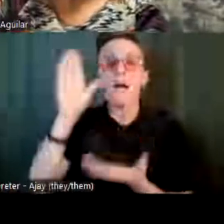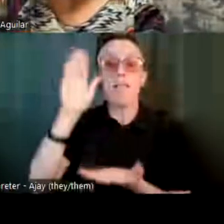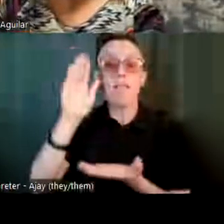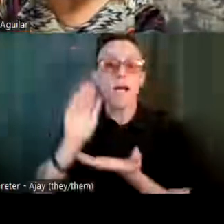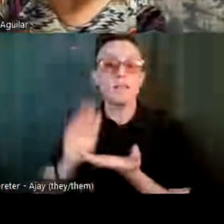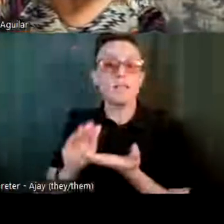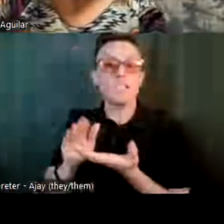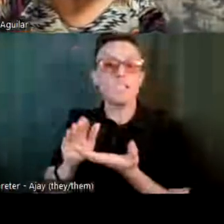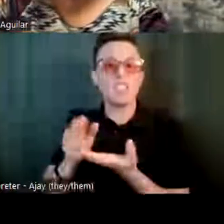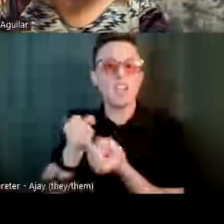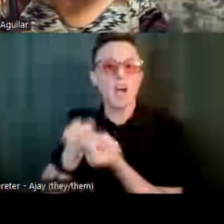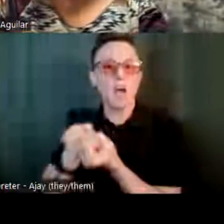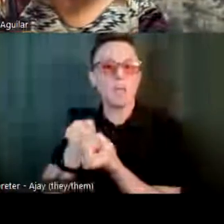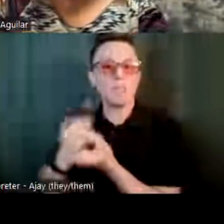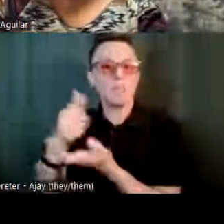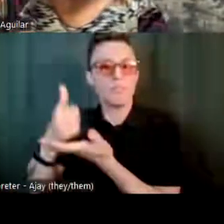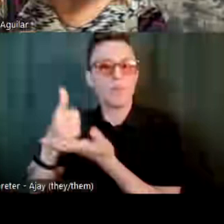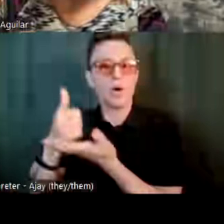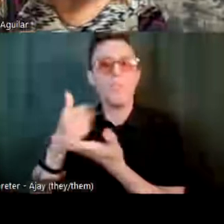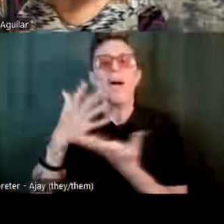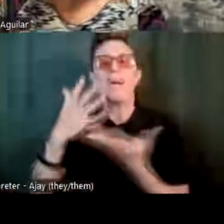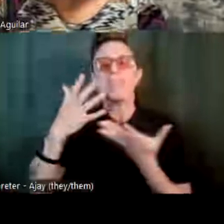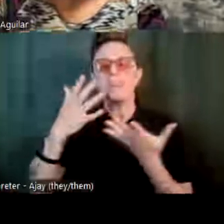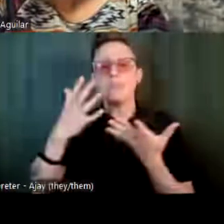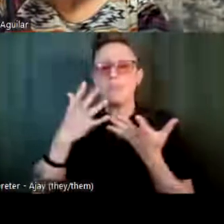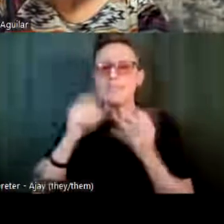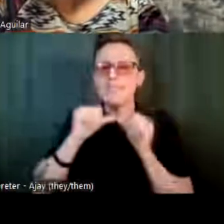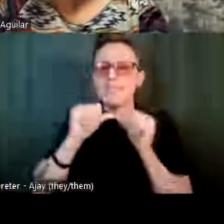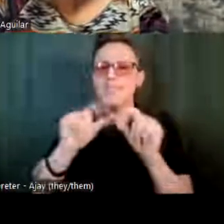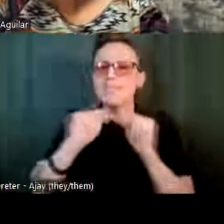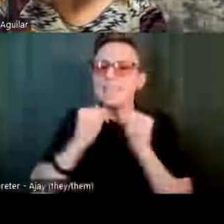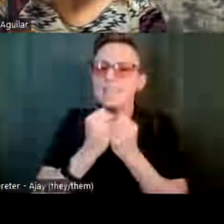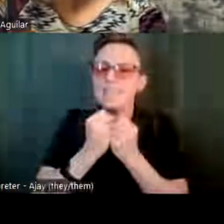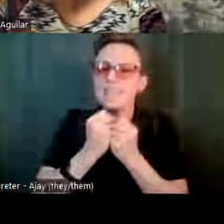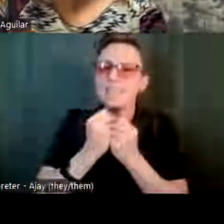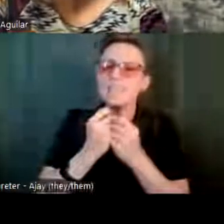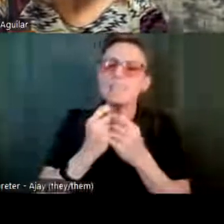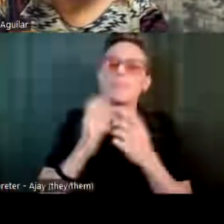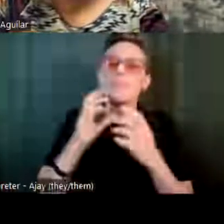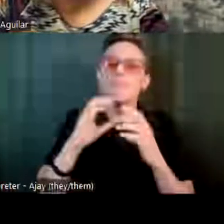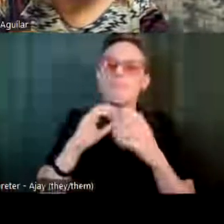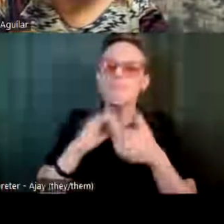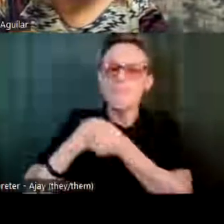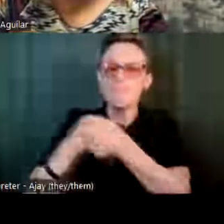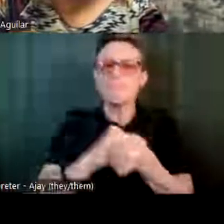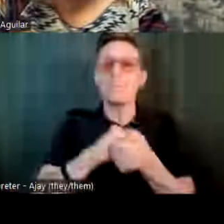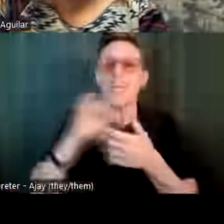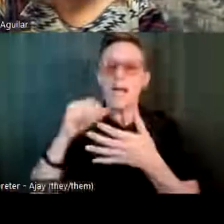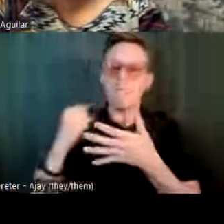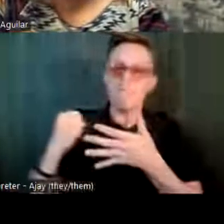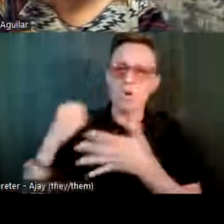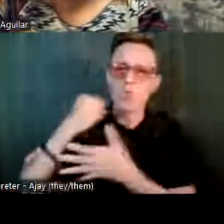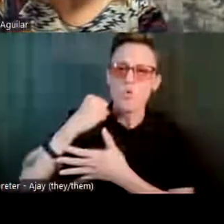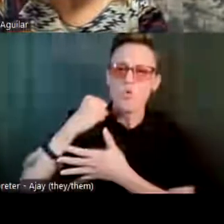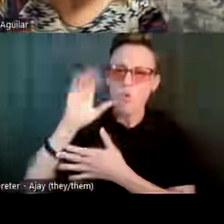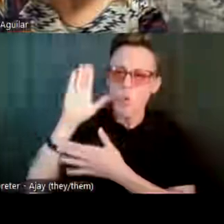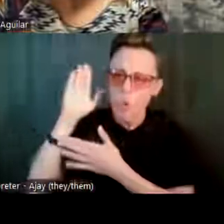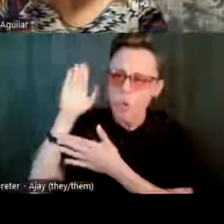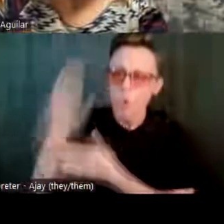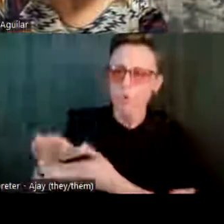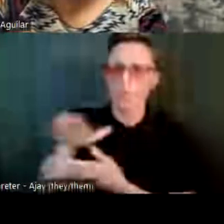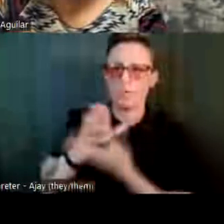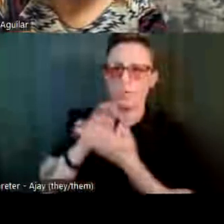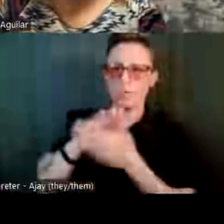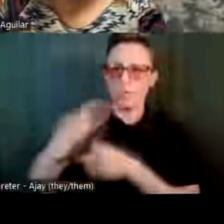to make that teamwork, um, a priority for the entire school year. And that goes for